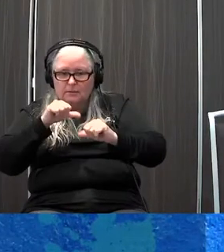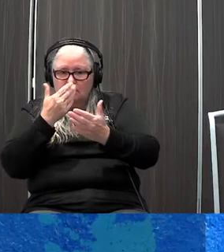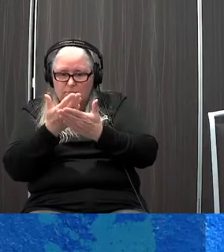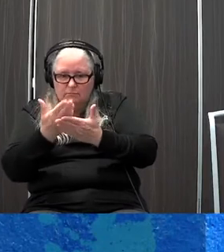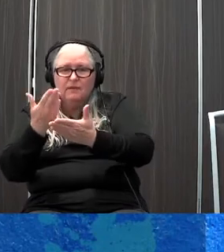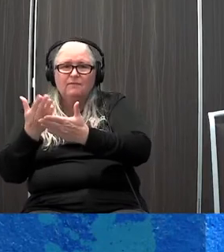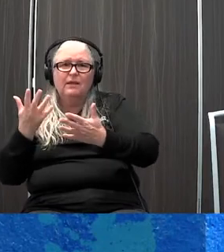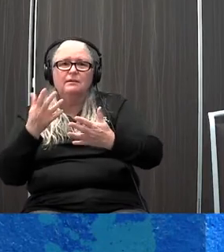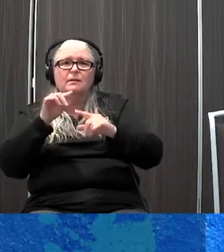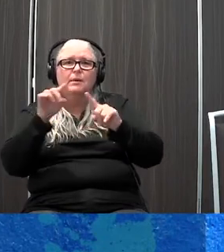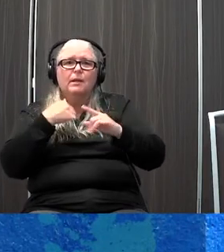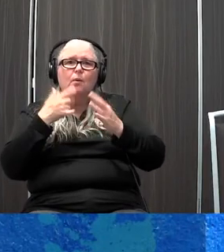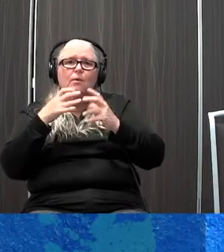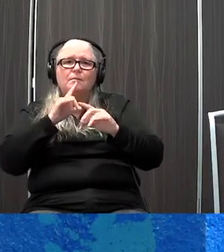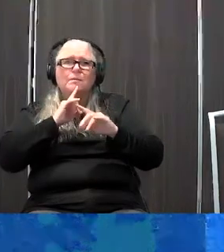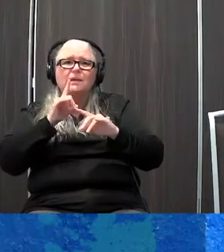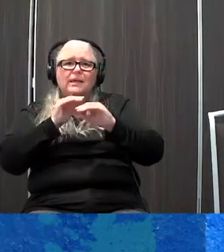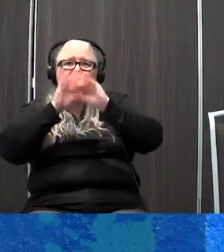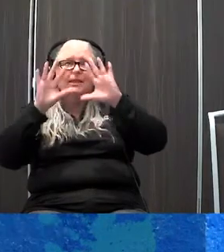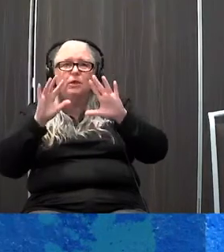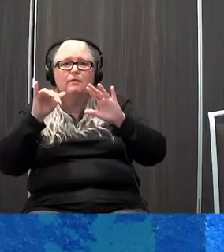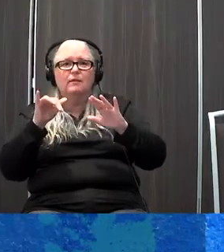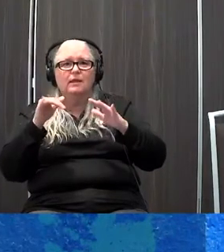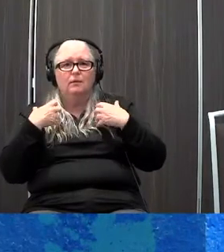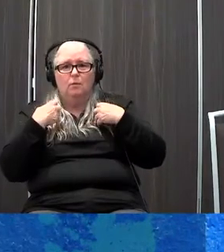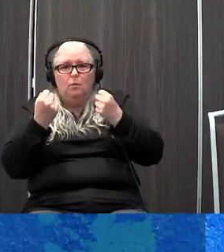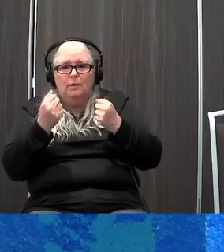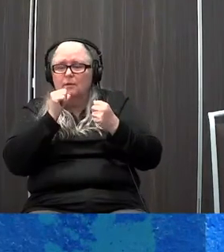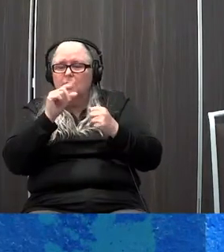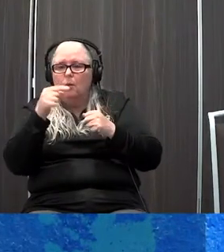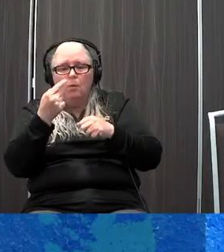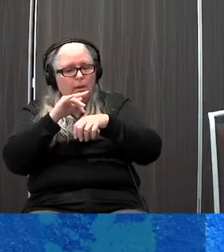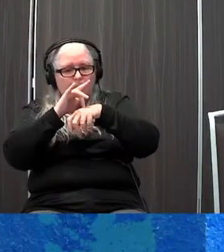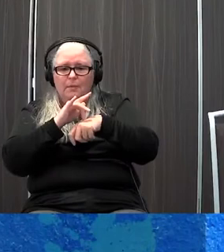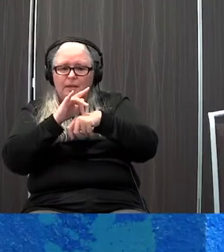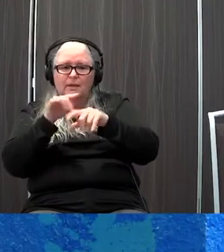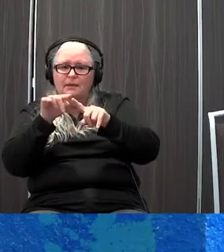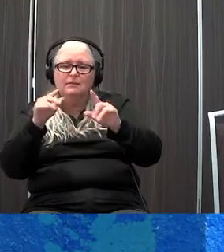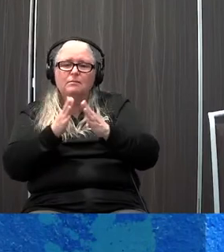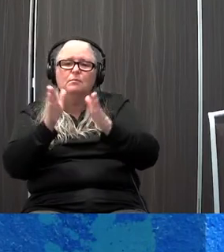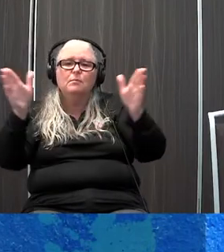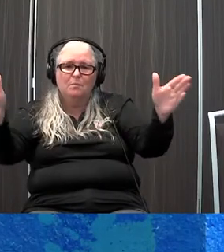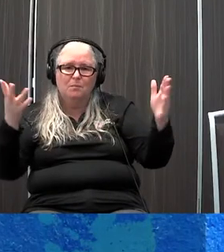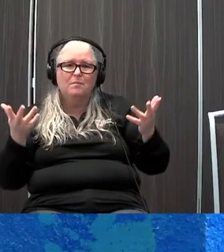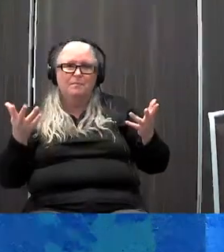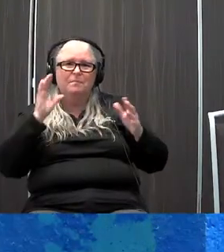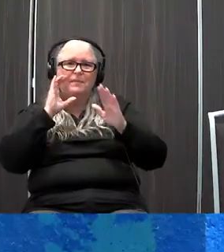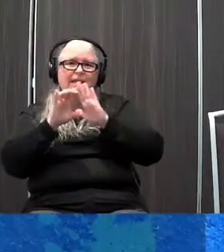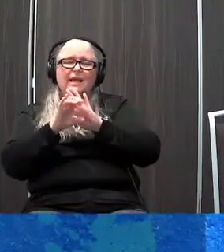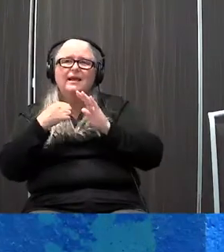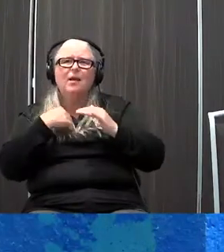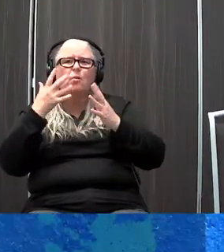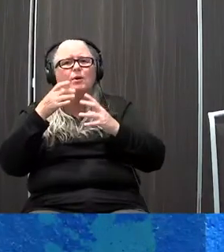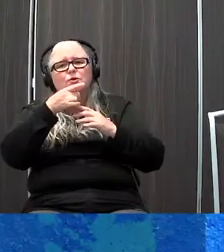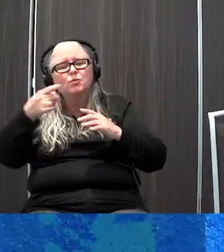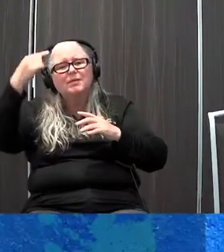techniques, but I want to be very clear that the picture of wellness for me is not just about meditation. It is a broad-based picture. And I just invite you to think